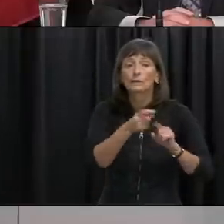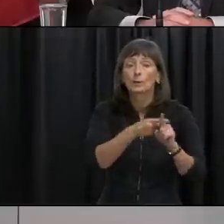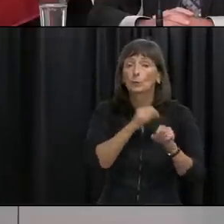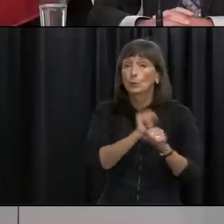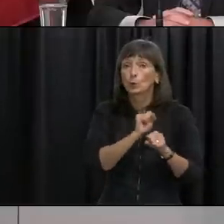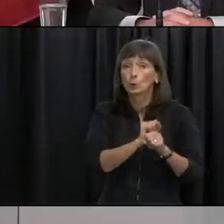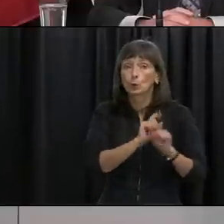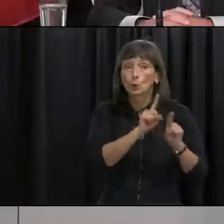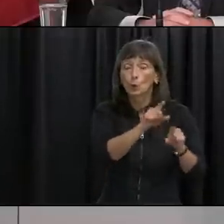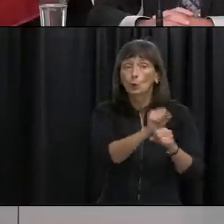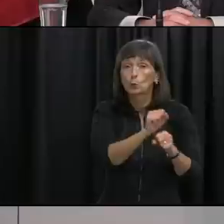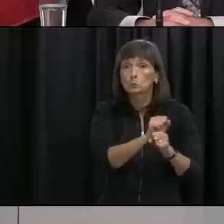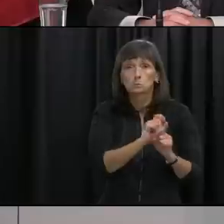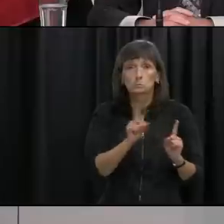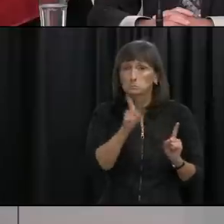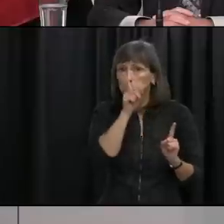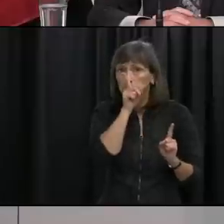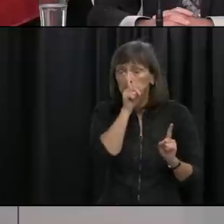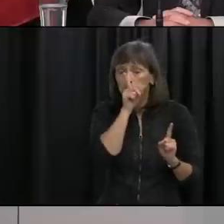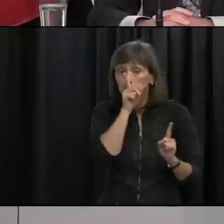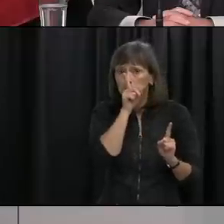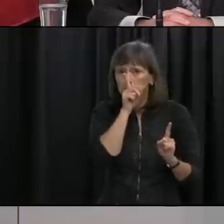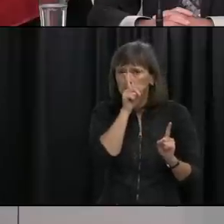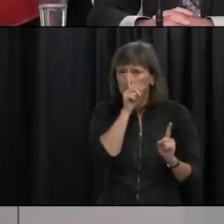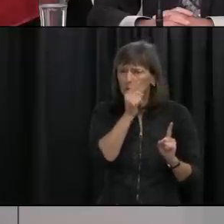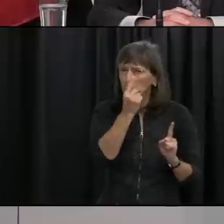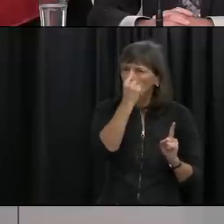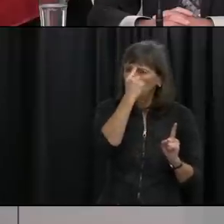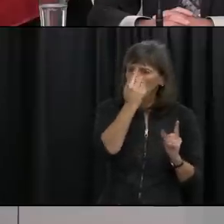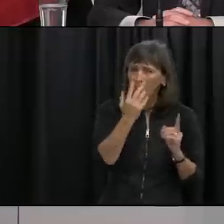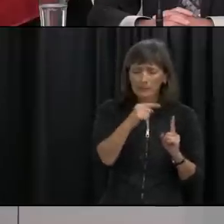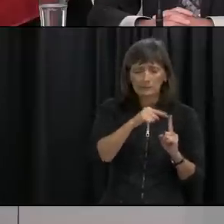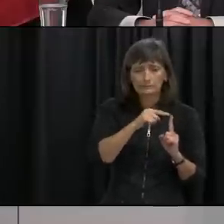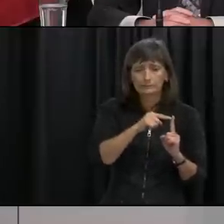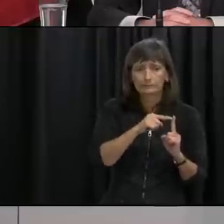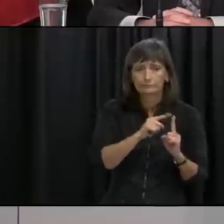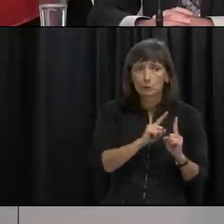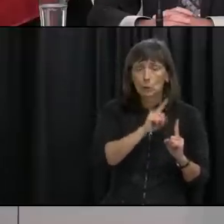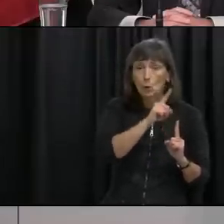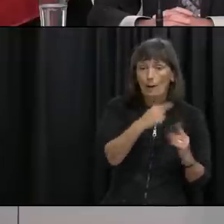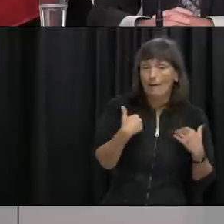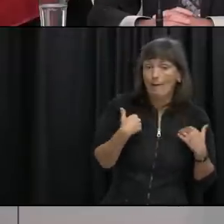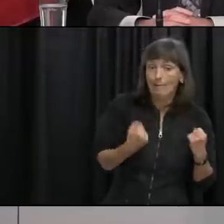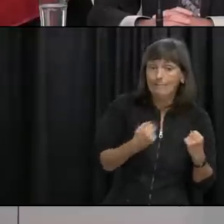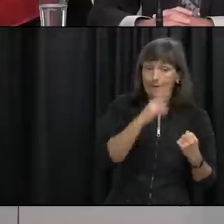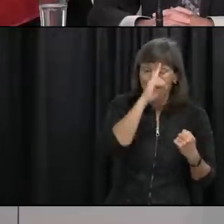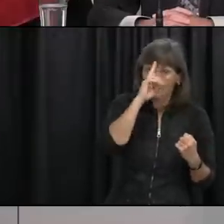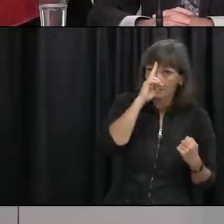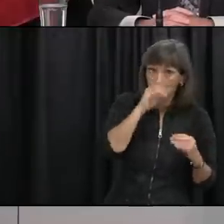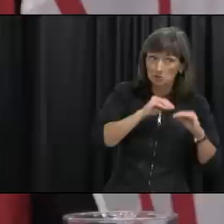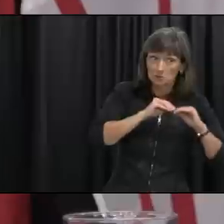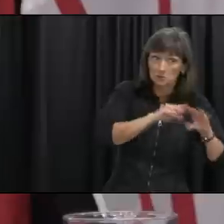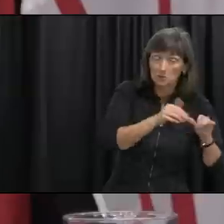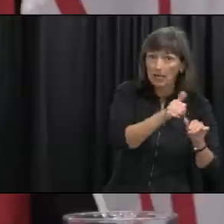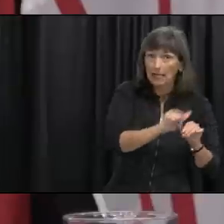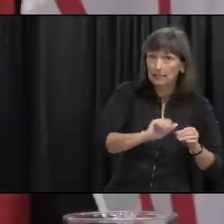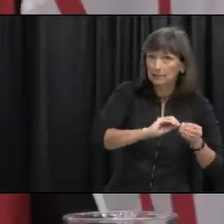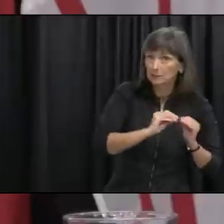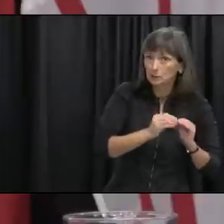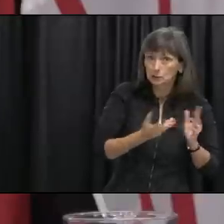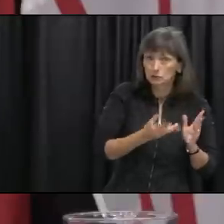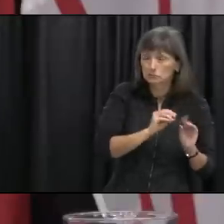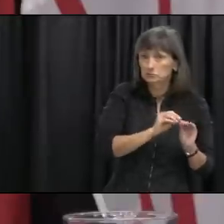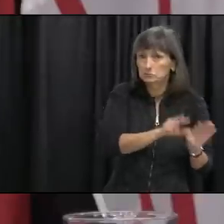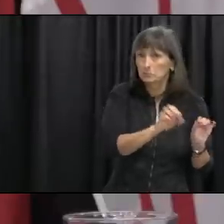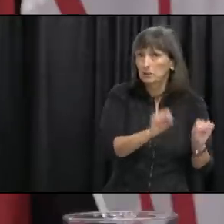people may have been exposed as part of uh this person's role in the health profession that's certainly a question